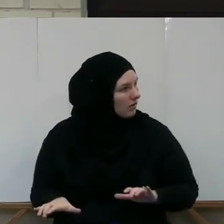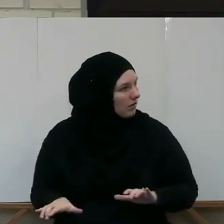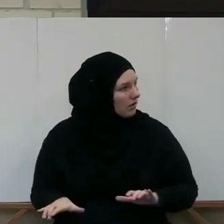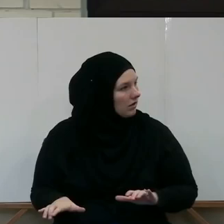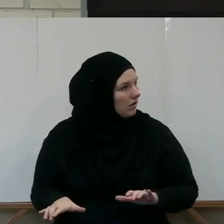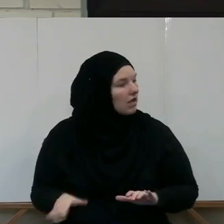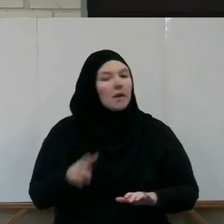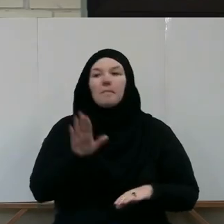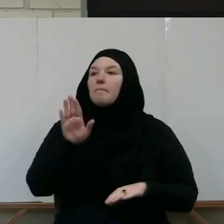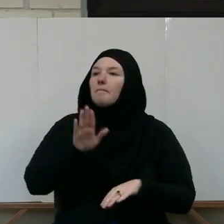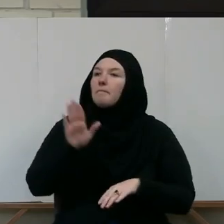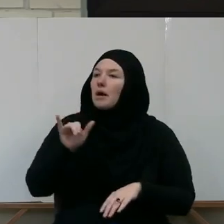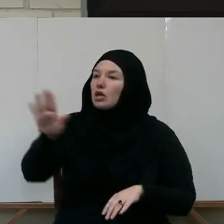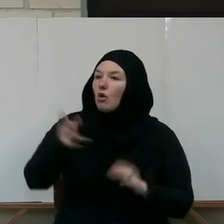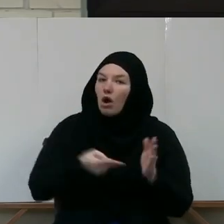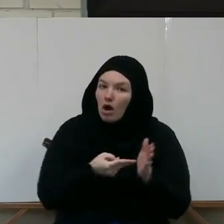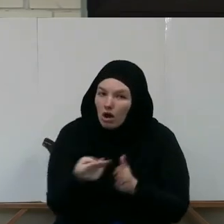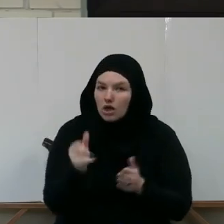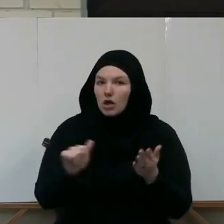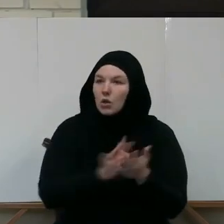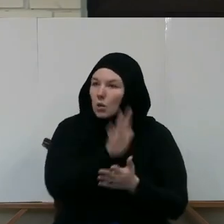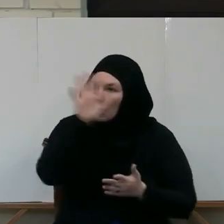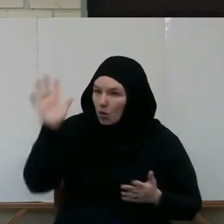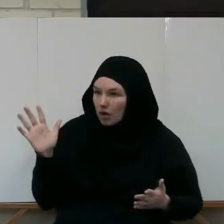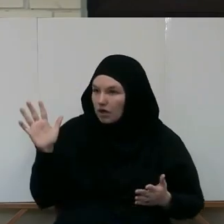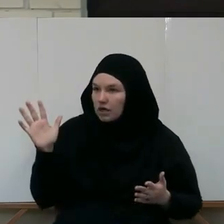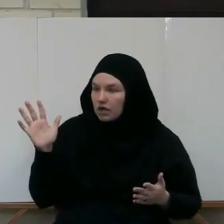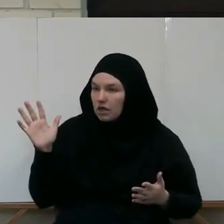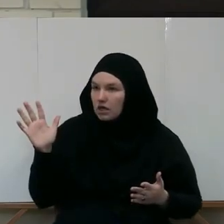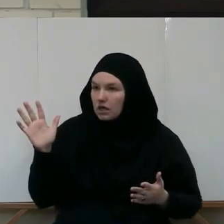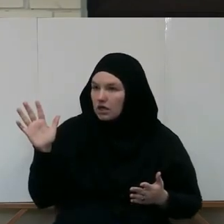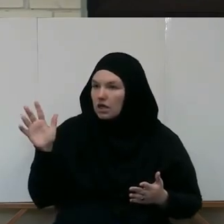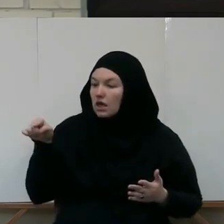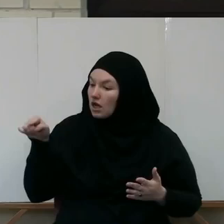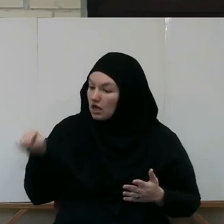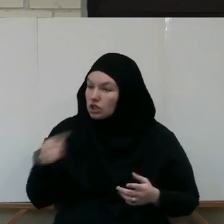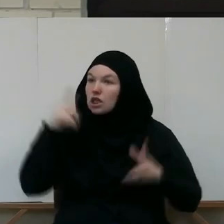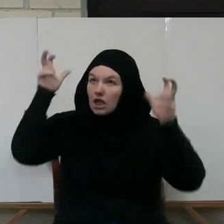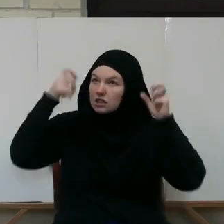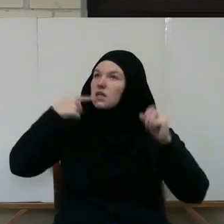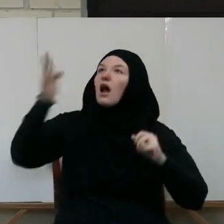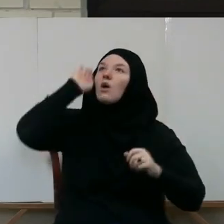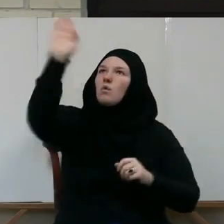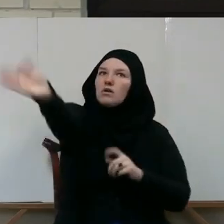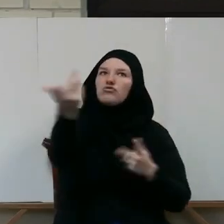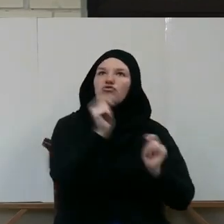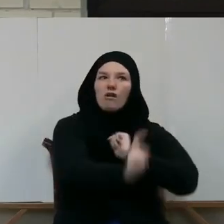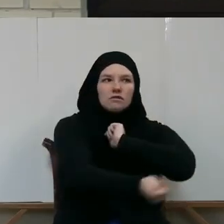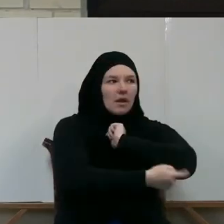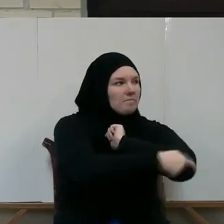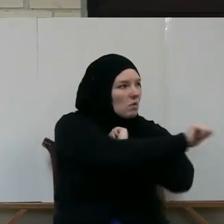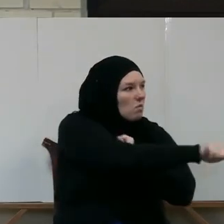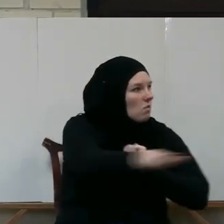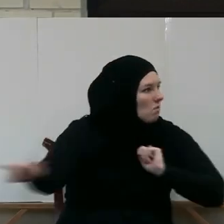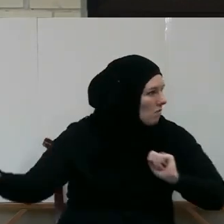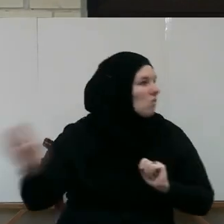By your honor and glory, I will most certainly deceive all of them. I will tempt all of them.